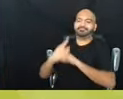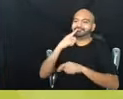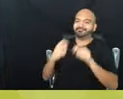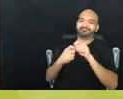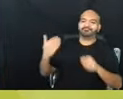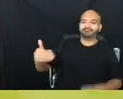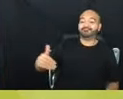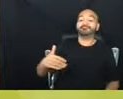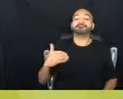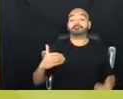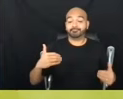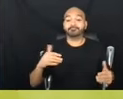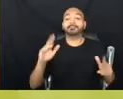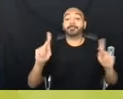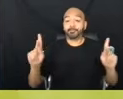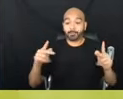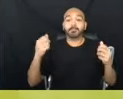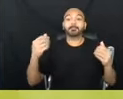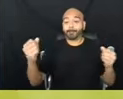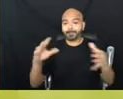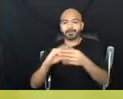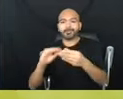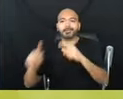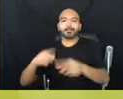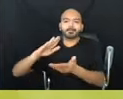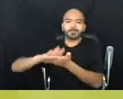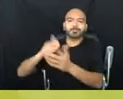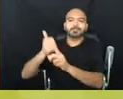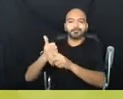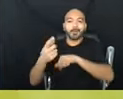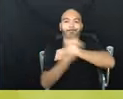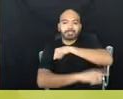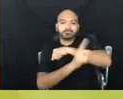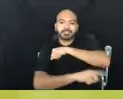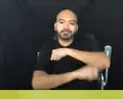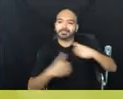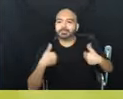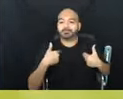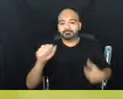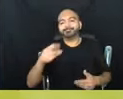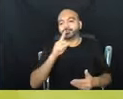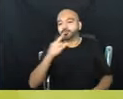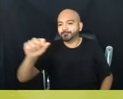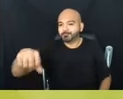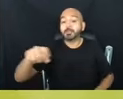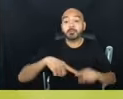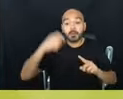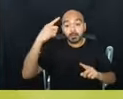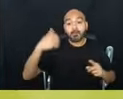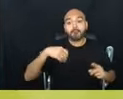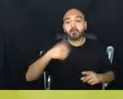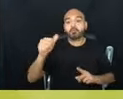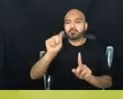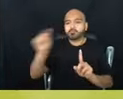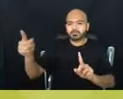People have said a lot about schools being criminalizing sites, and that's true. That's true. But there are other places that are also